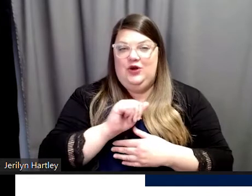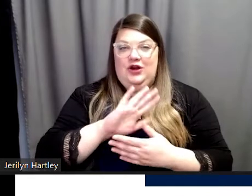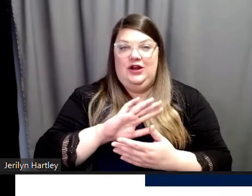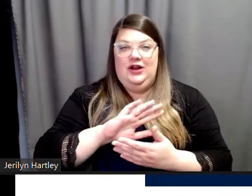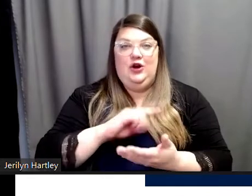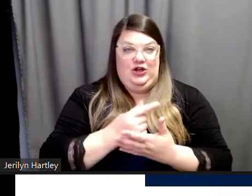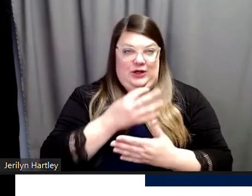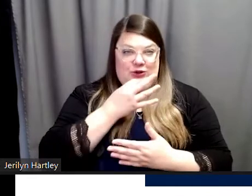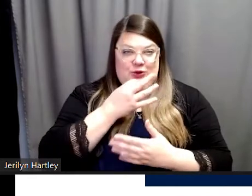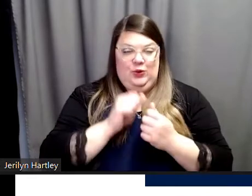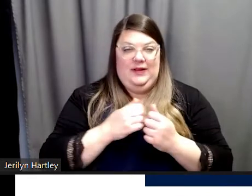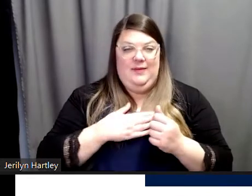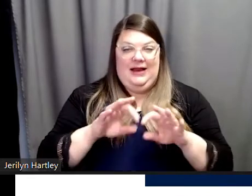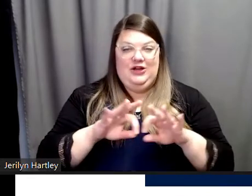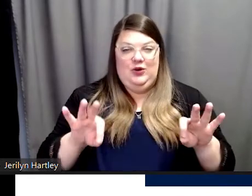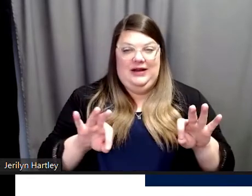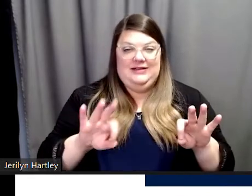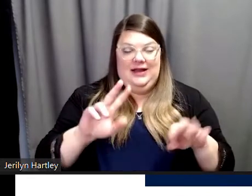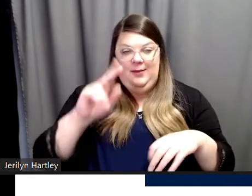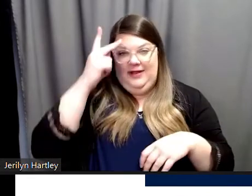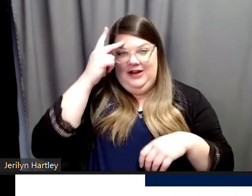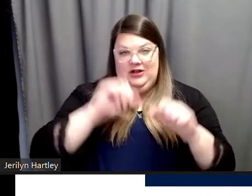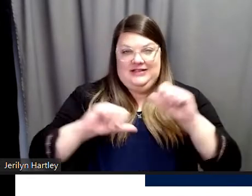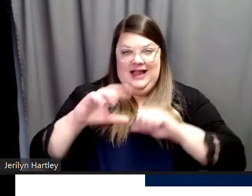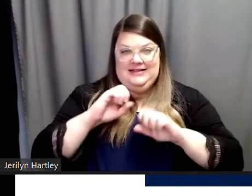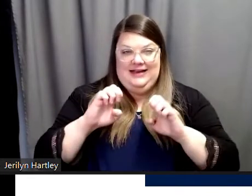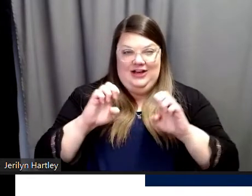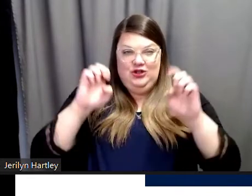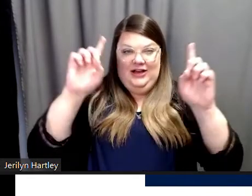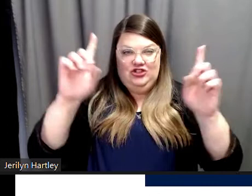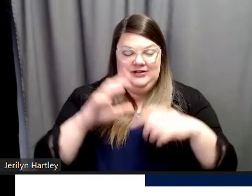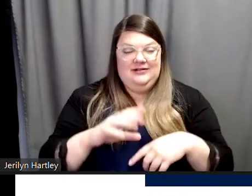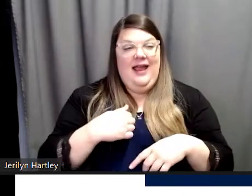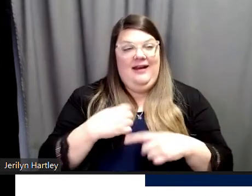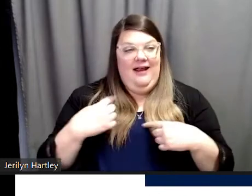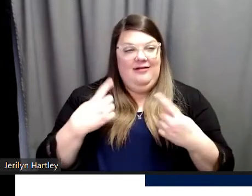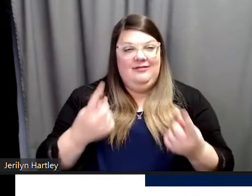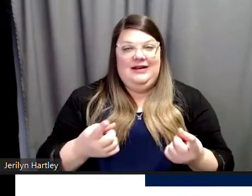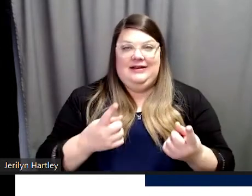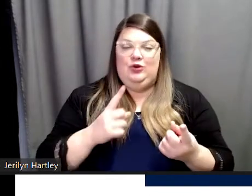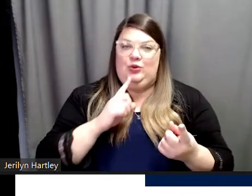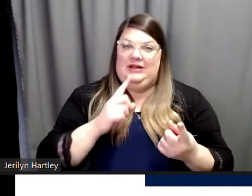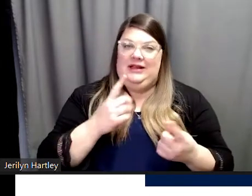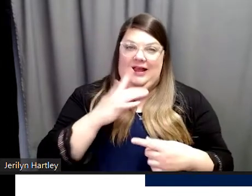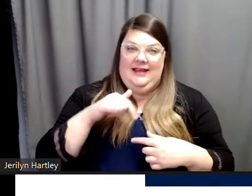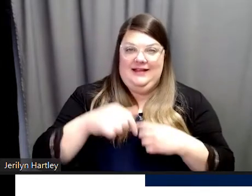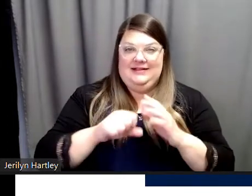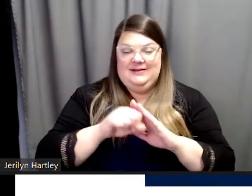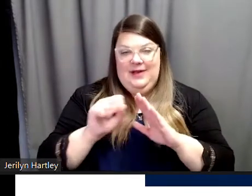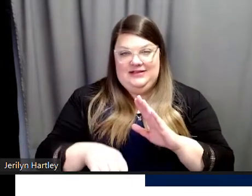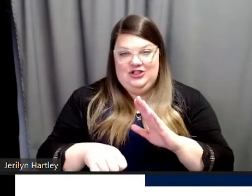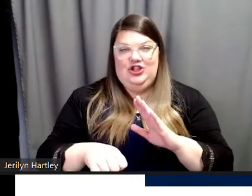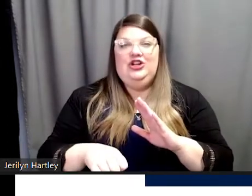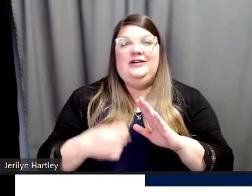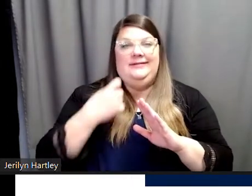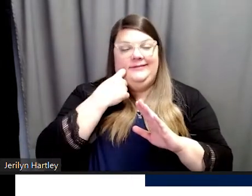with my degrees in political science and education. And I have been extremely lucky this semester in the past one to be a